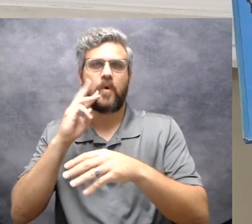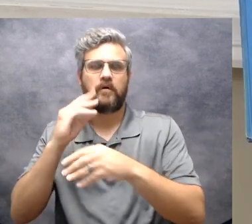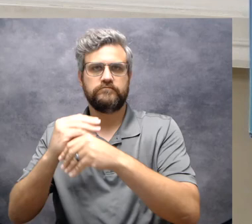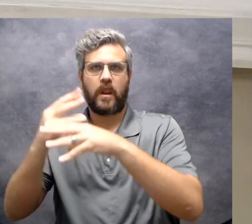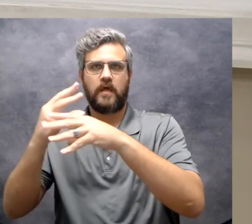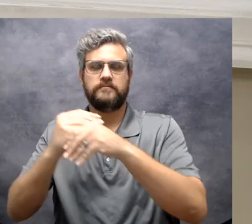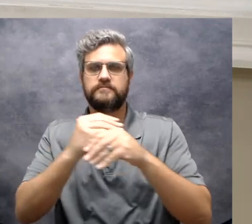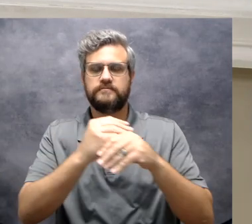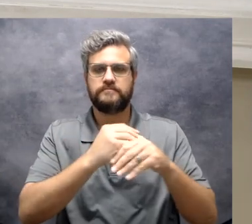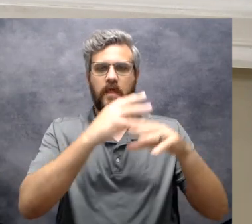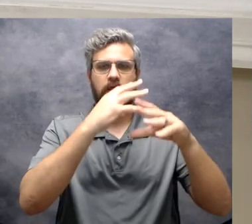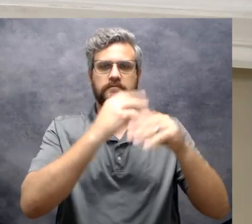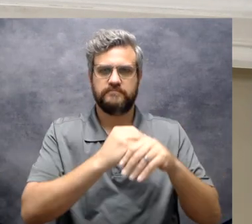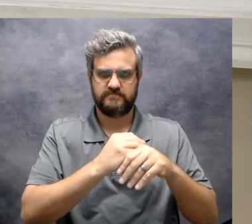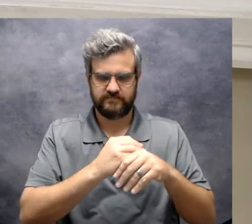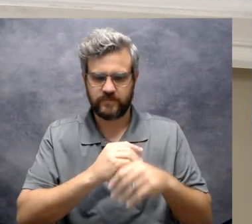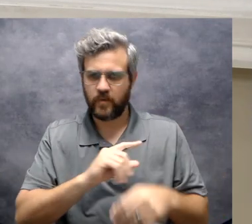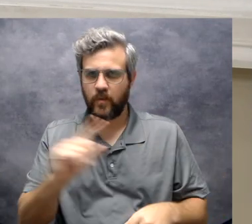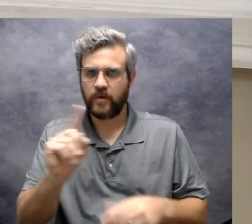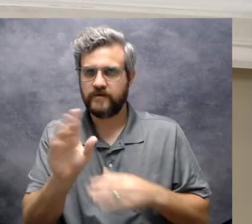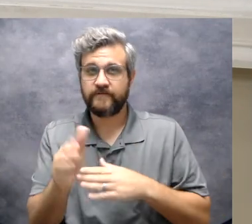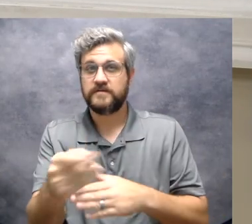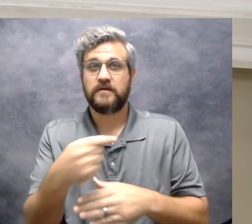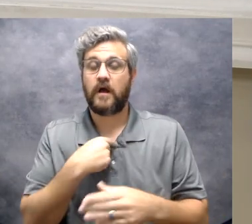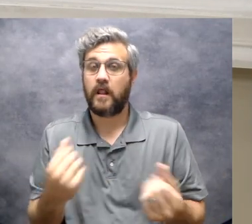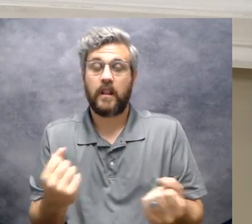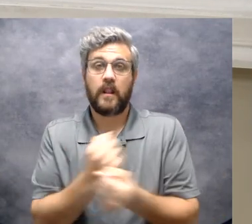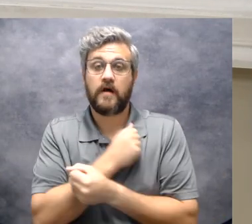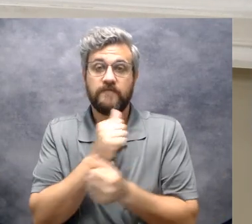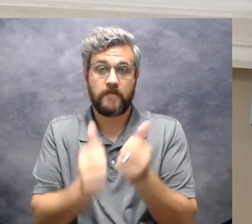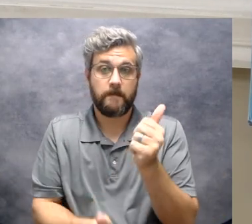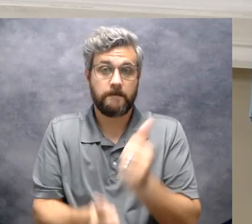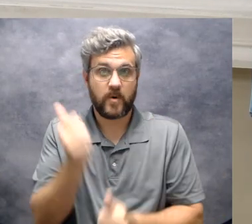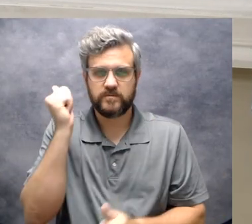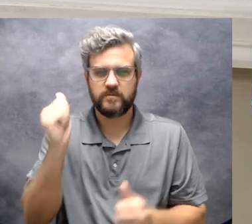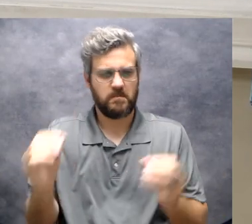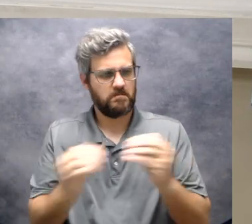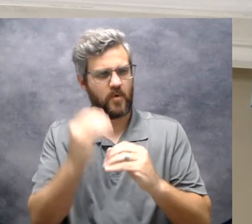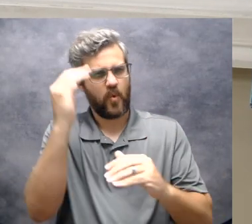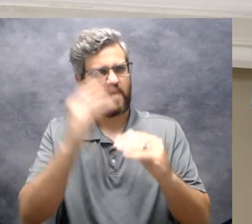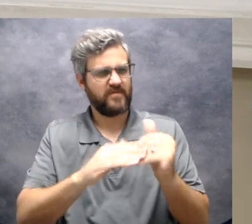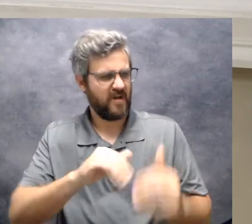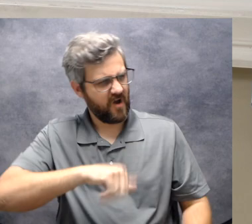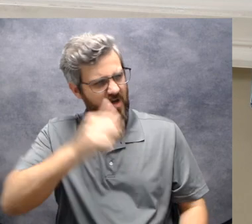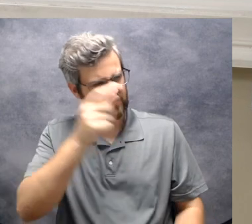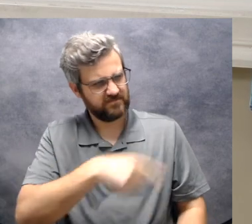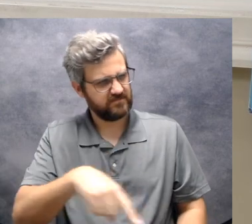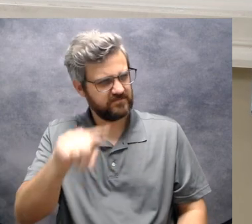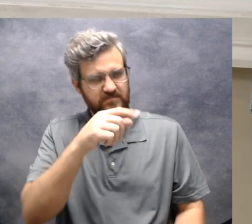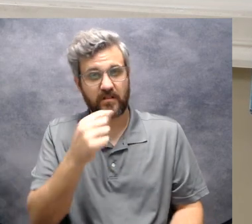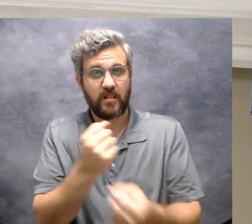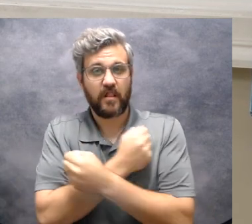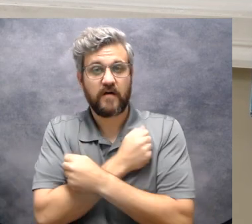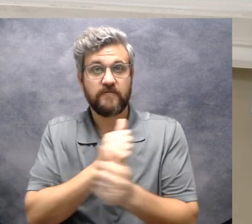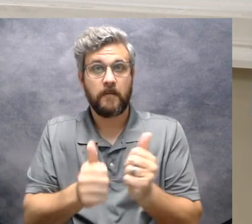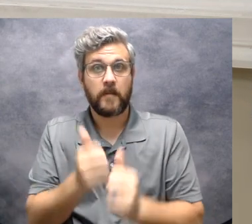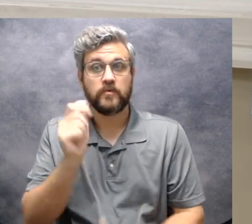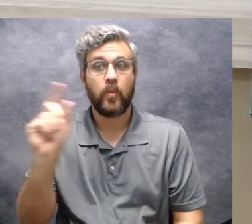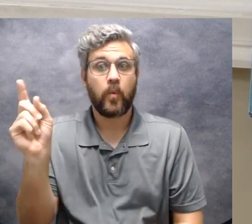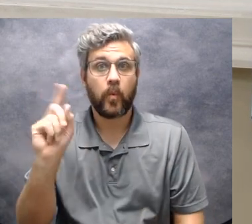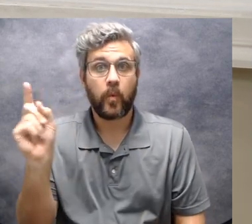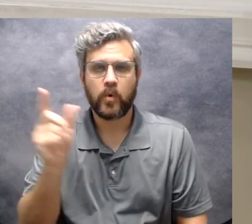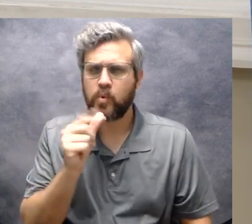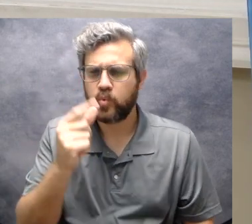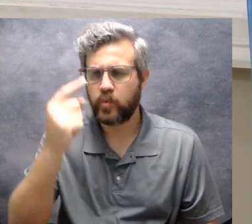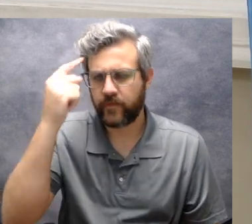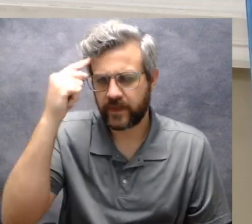But where's the one I love the best? Even more than all of the rest? Who